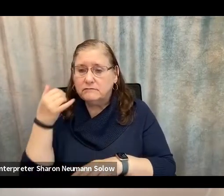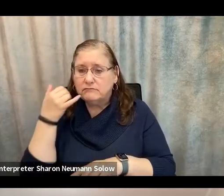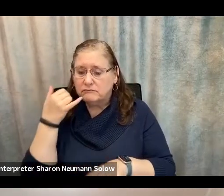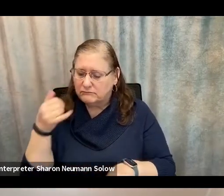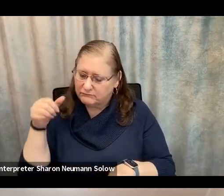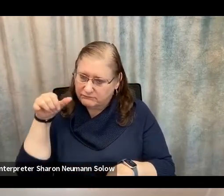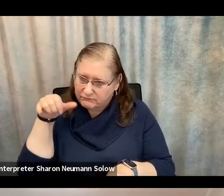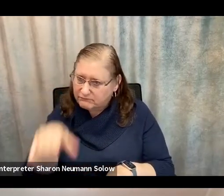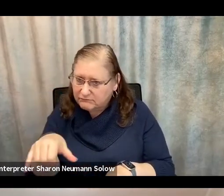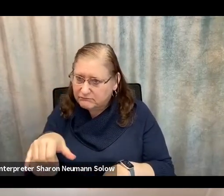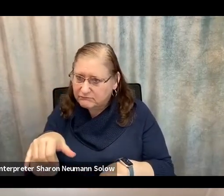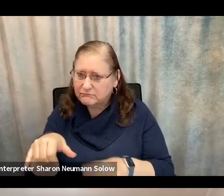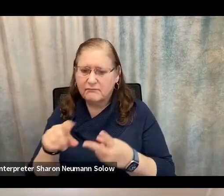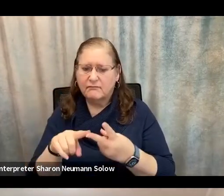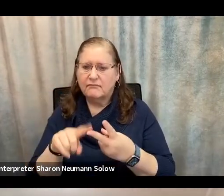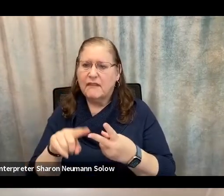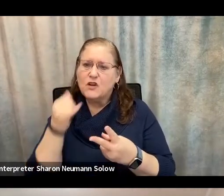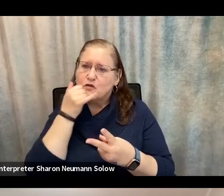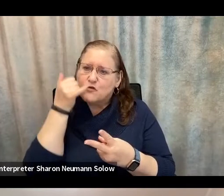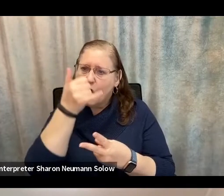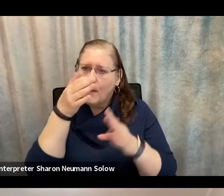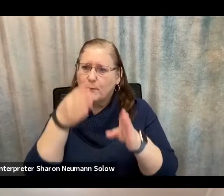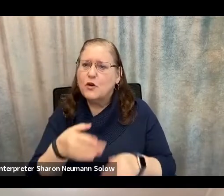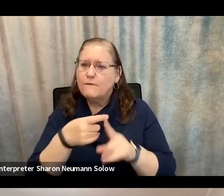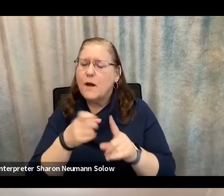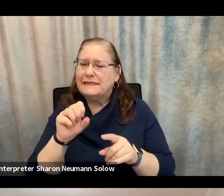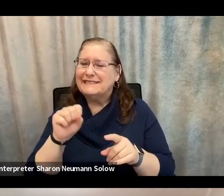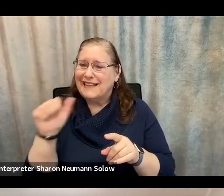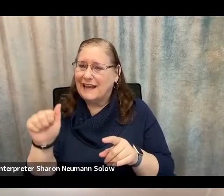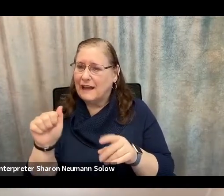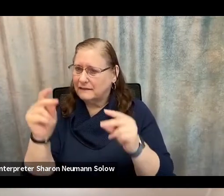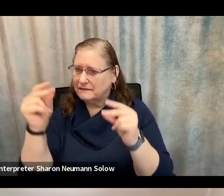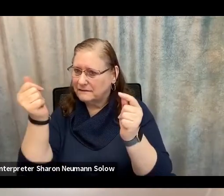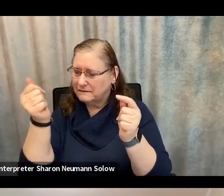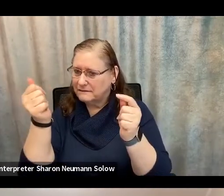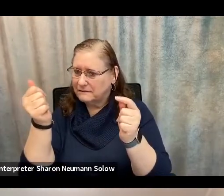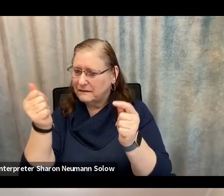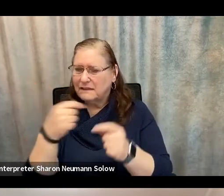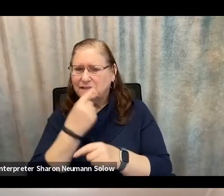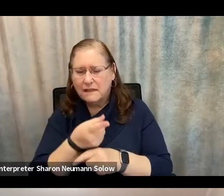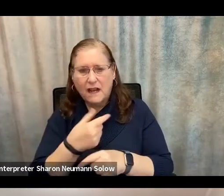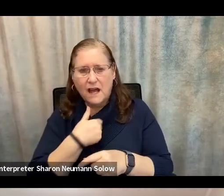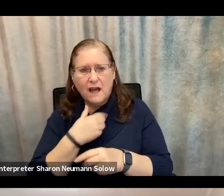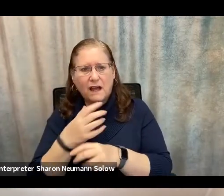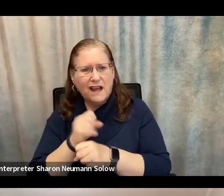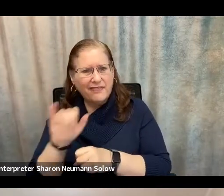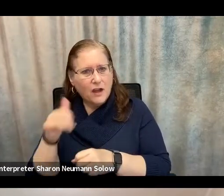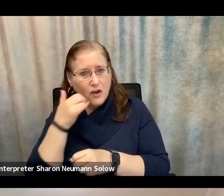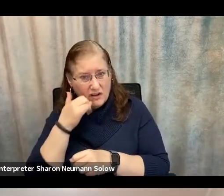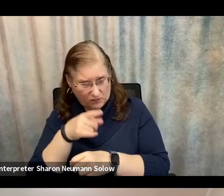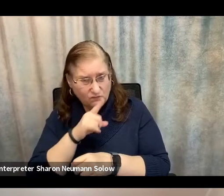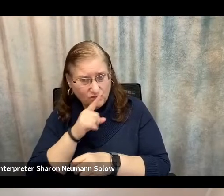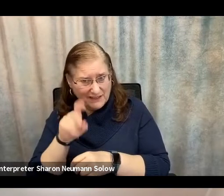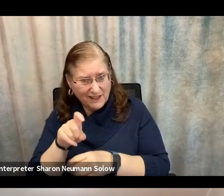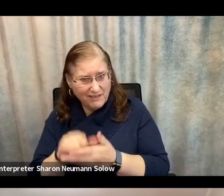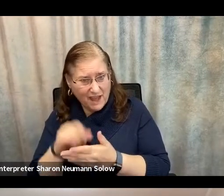call someone from the social security administration directly and ask them, hey, I received this call. Is this actually something that that you guys